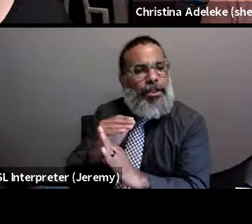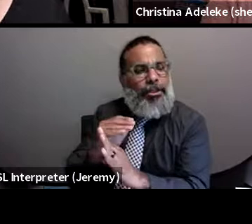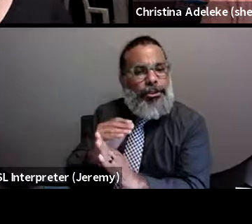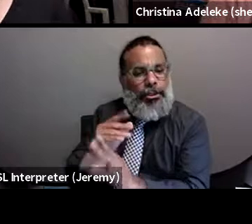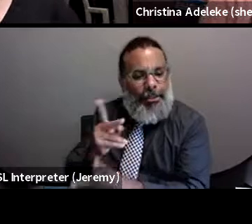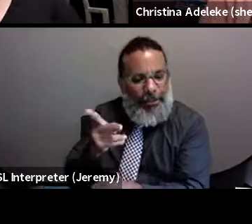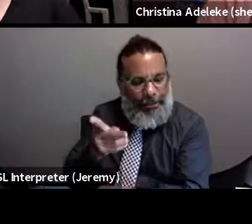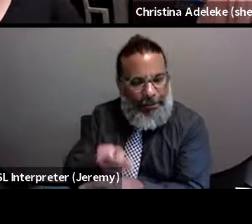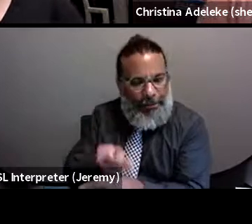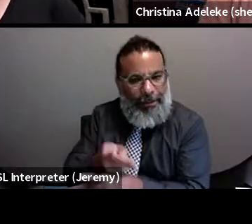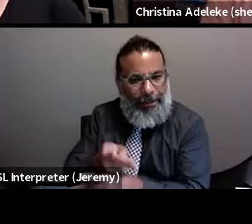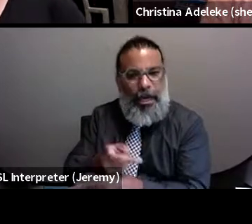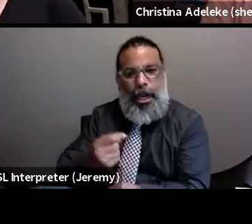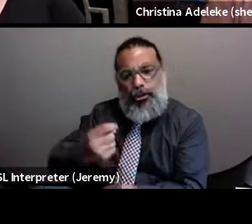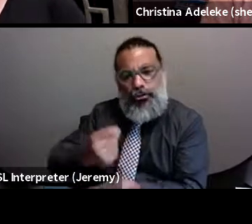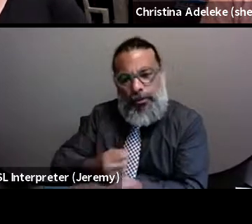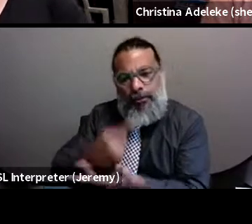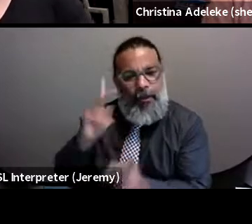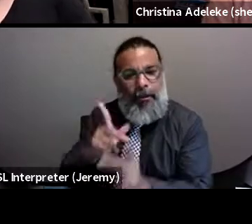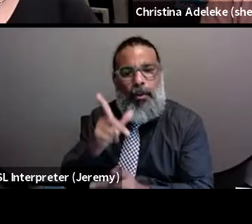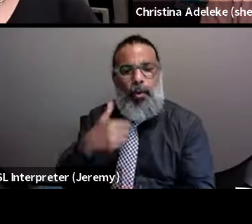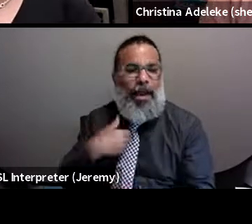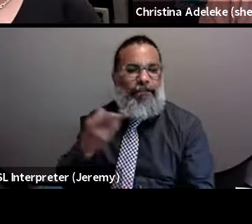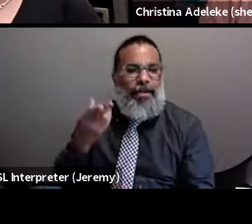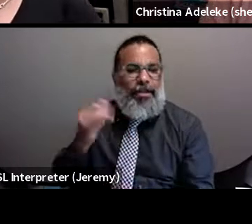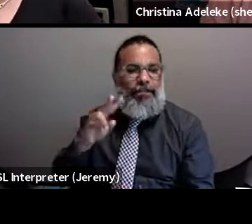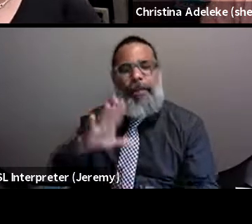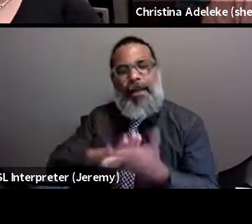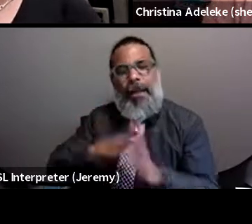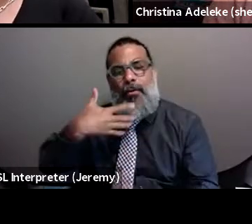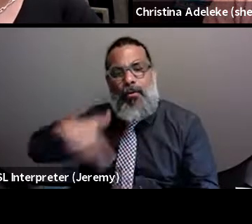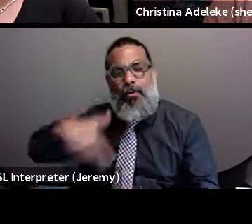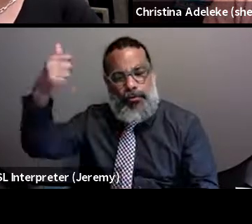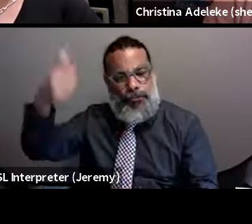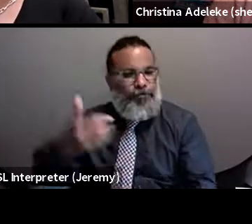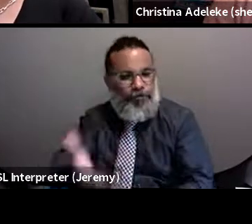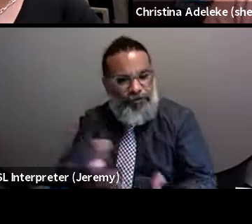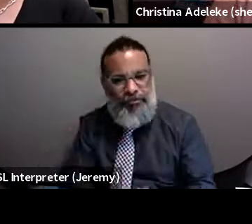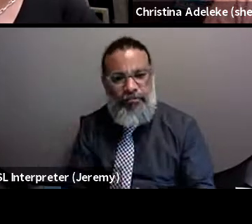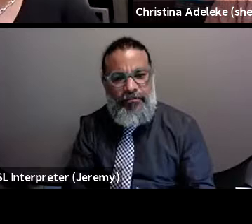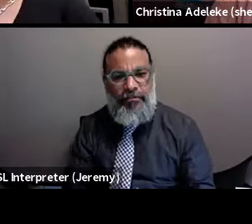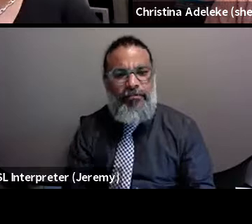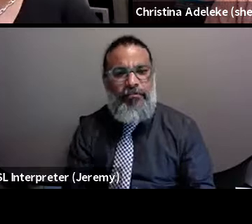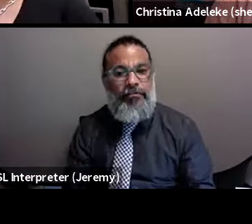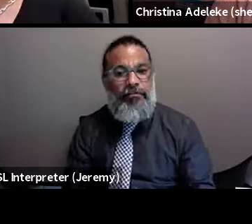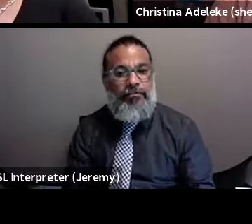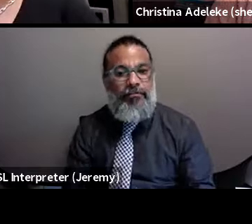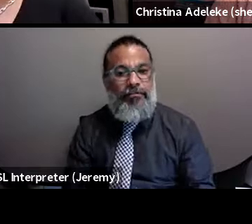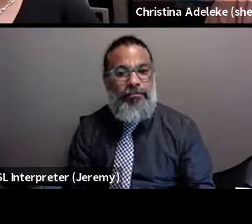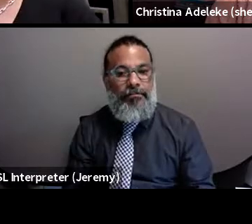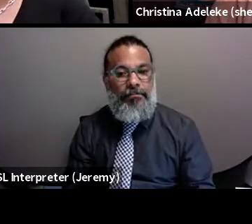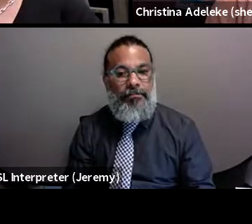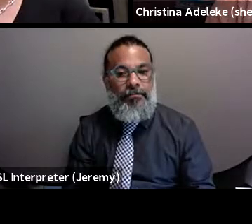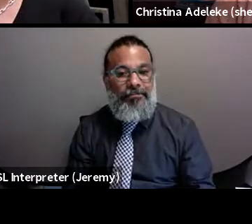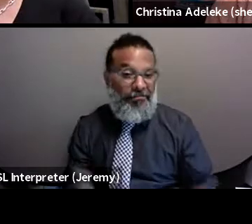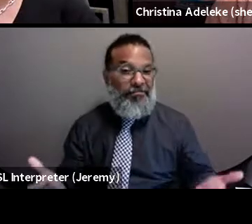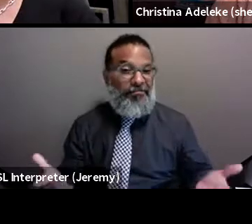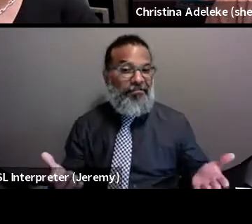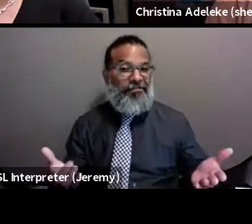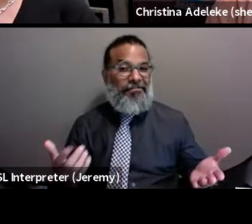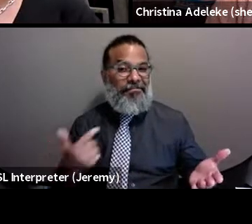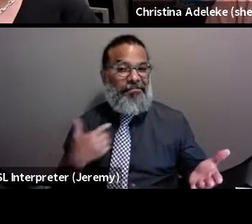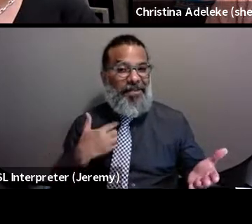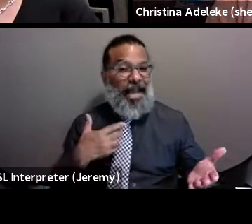specifically of older people living with HIV and longer term survivors? Sure. I mean, I'm an older person living